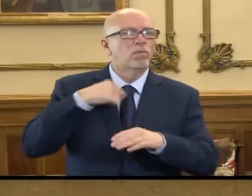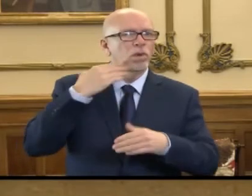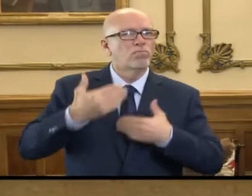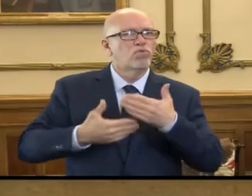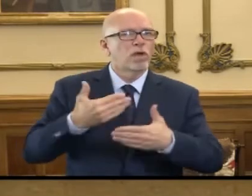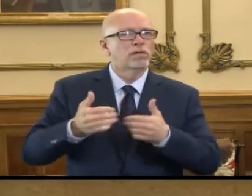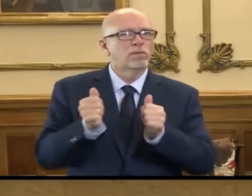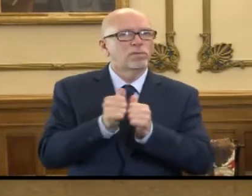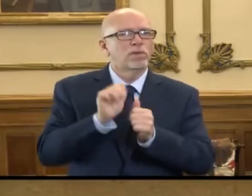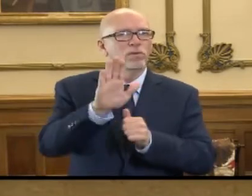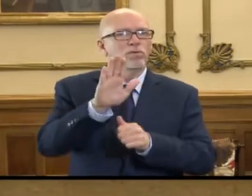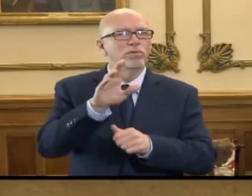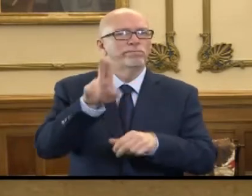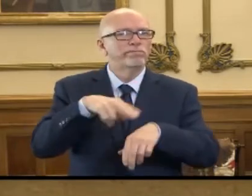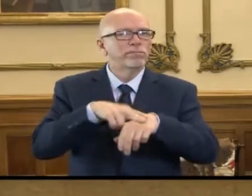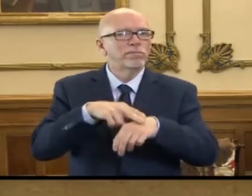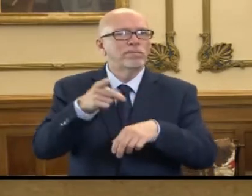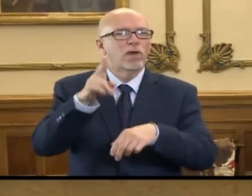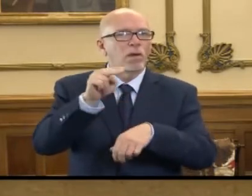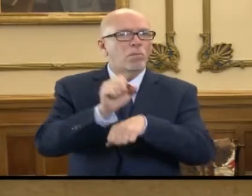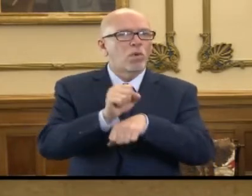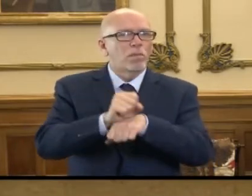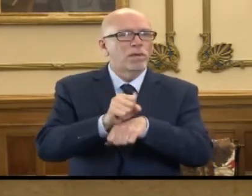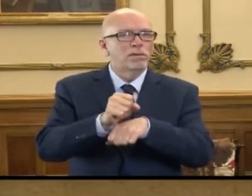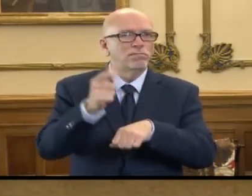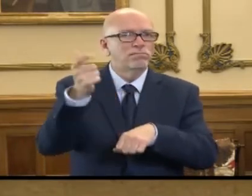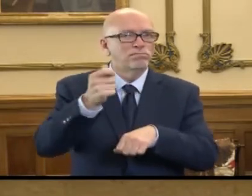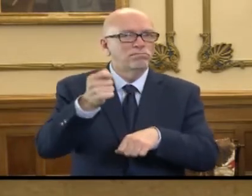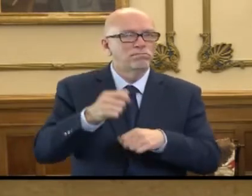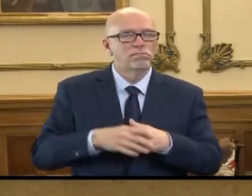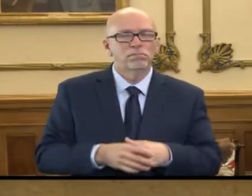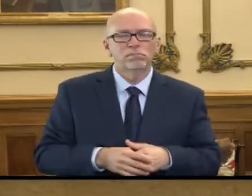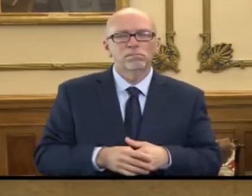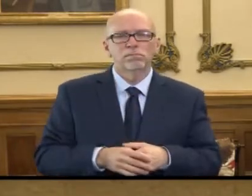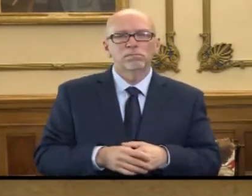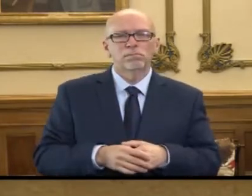along with the person's normal unemployment compensation benefits.